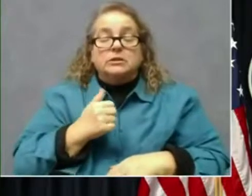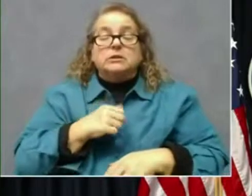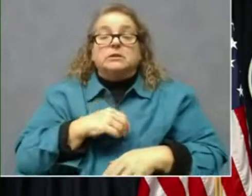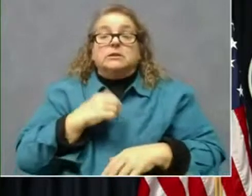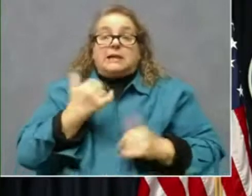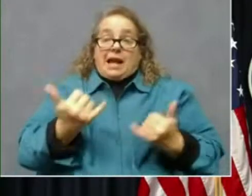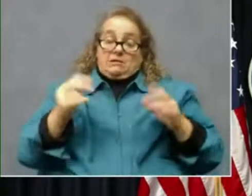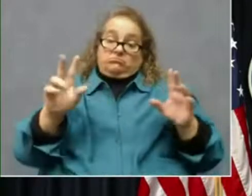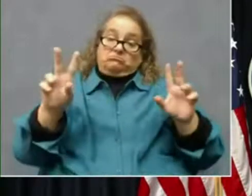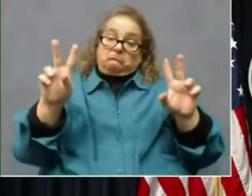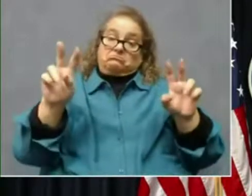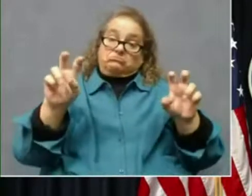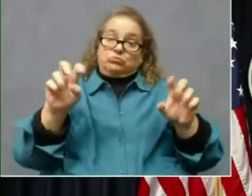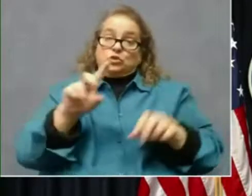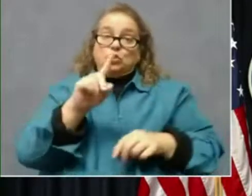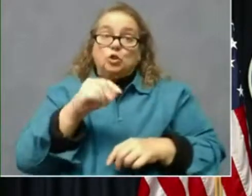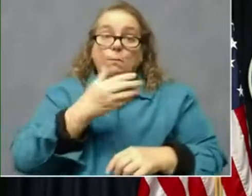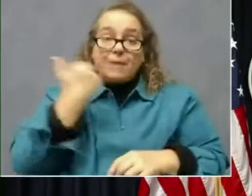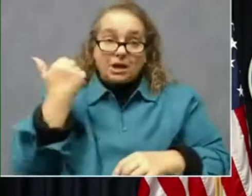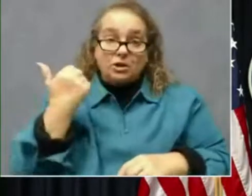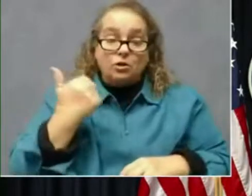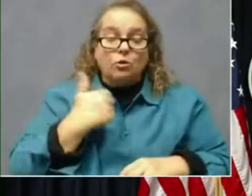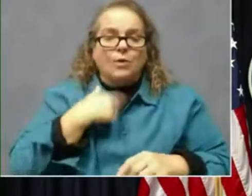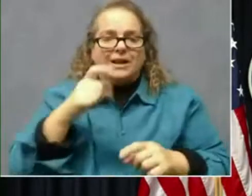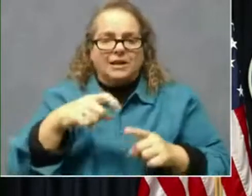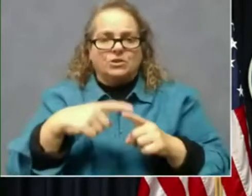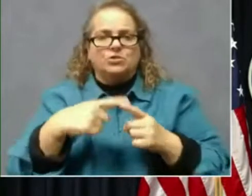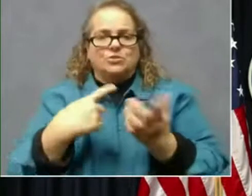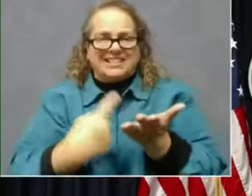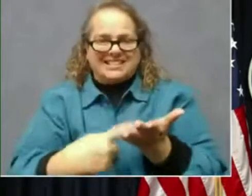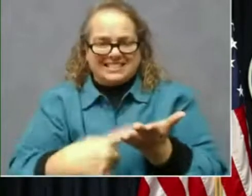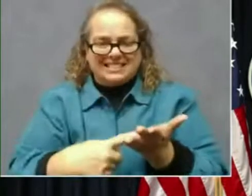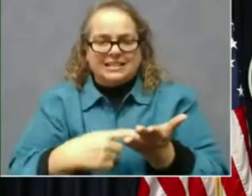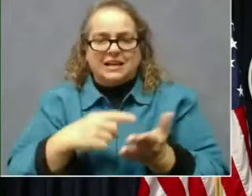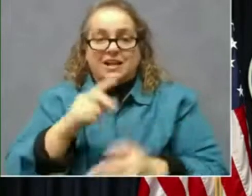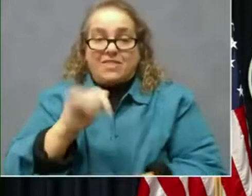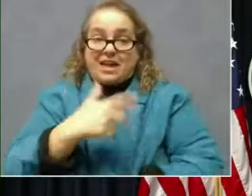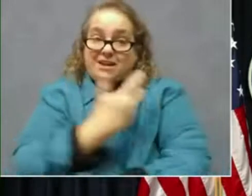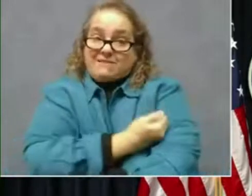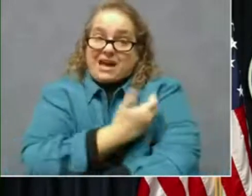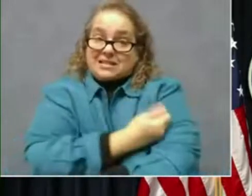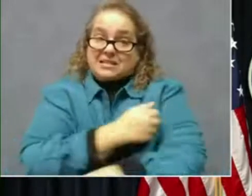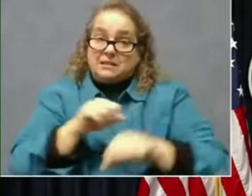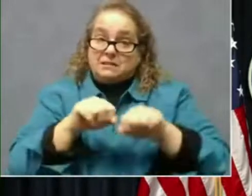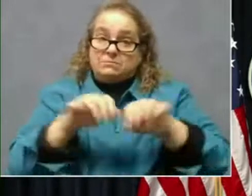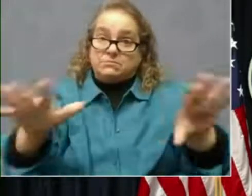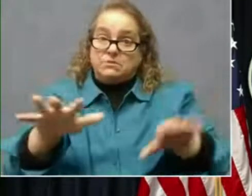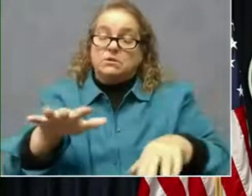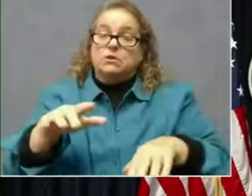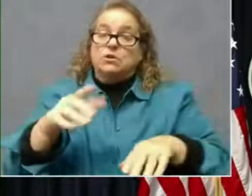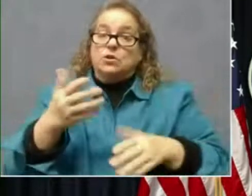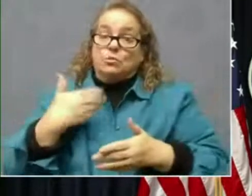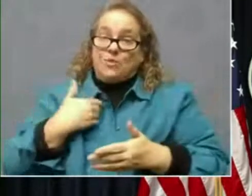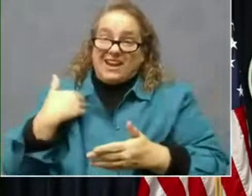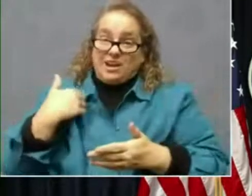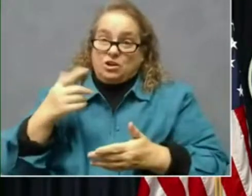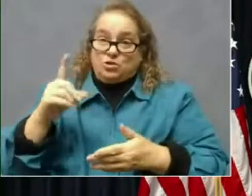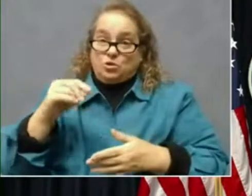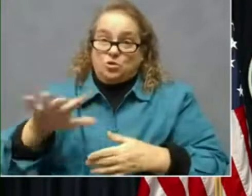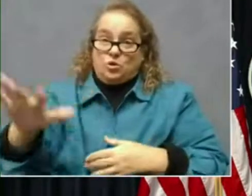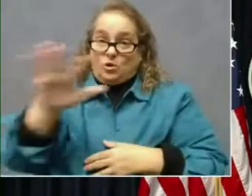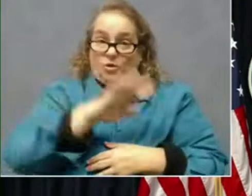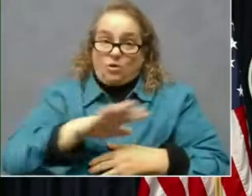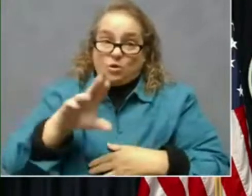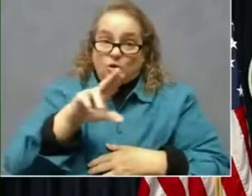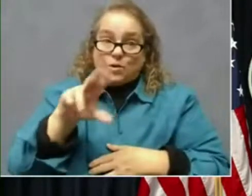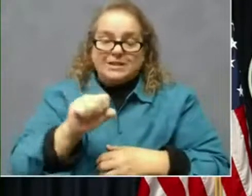the vaccine rollout across the country. Number of things that I believe the federal government underestimated.